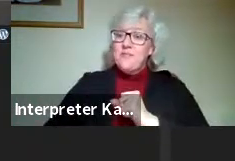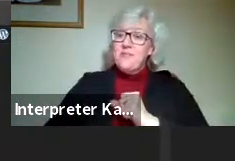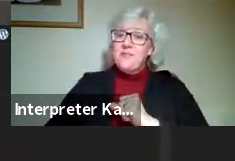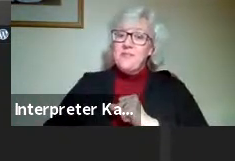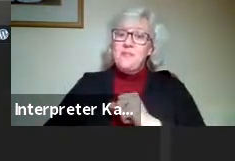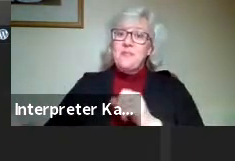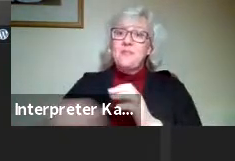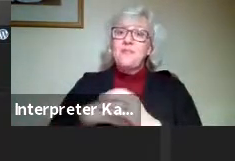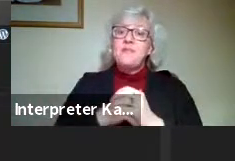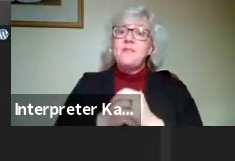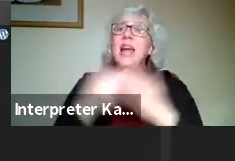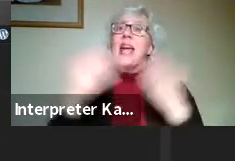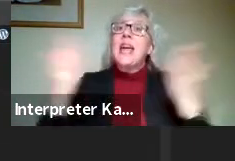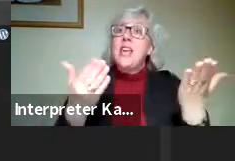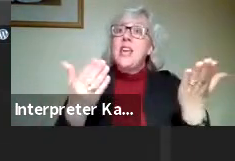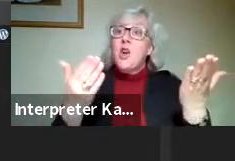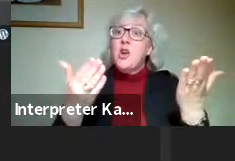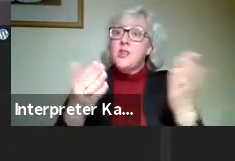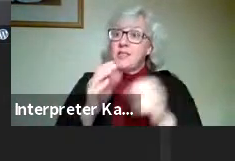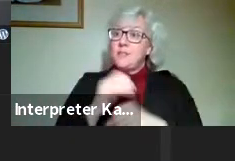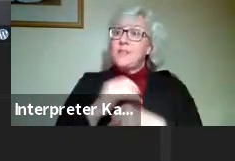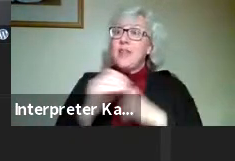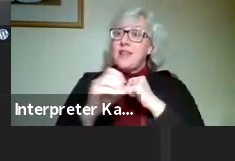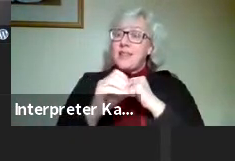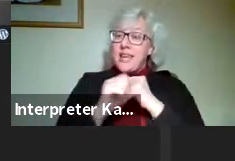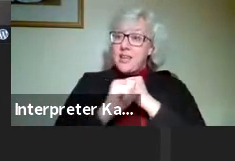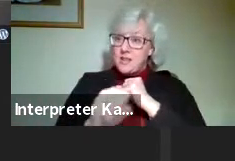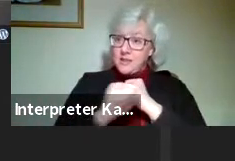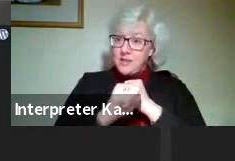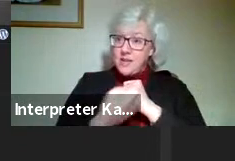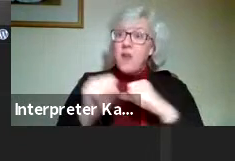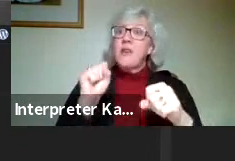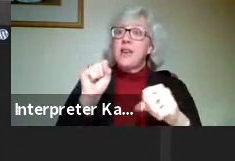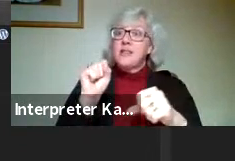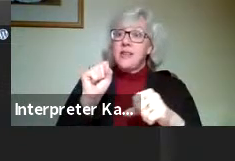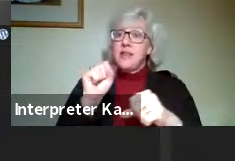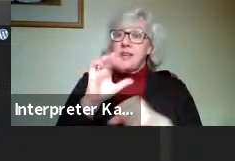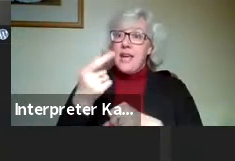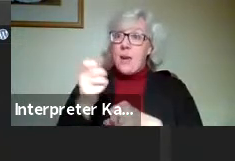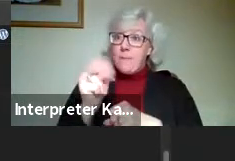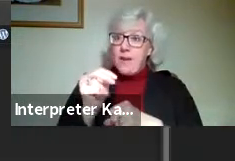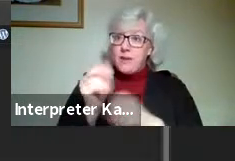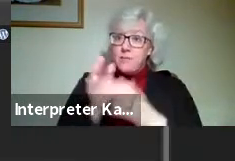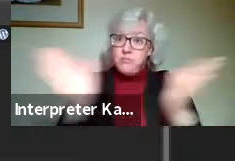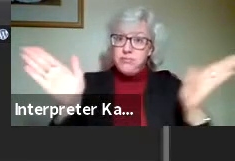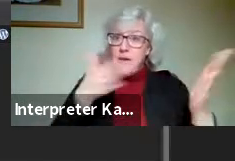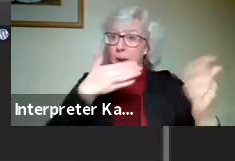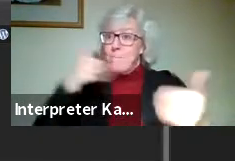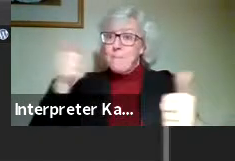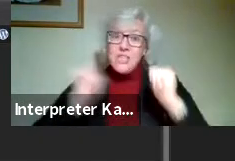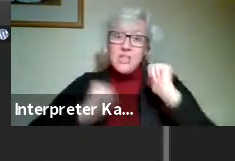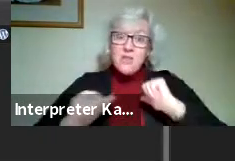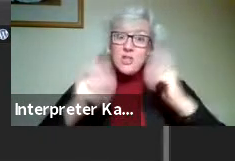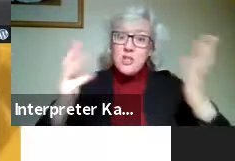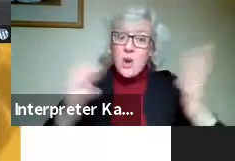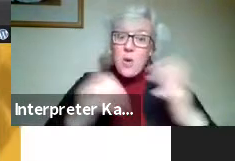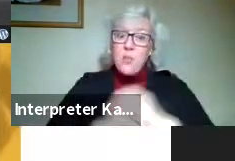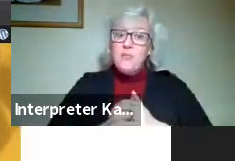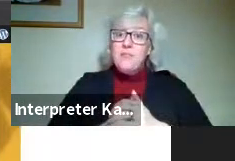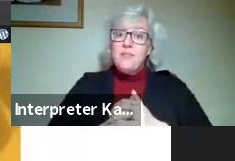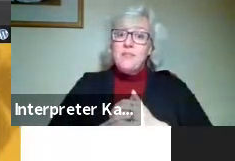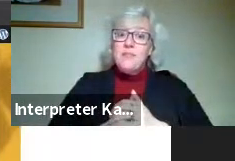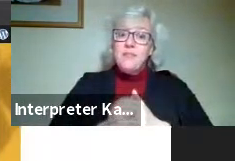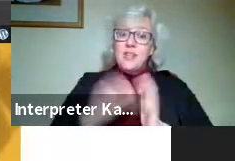So here are the comprehensive campaign entries. Let's get right to it. Best of show goes to